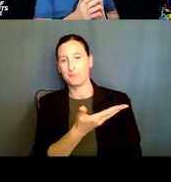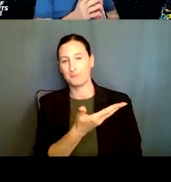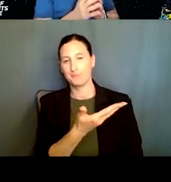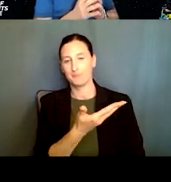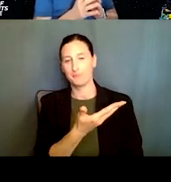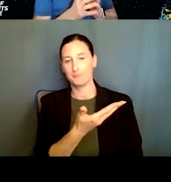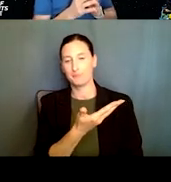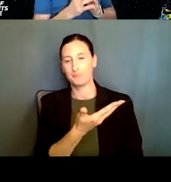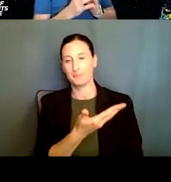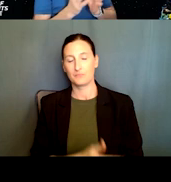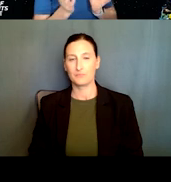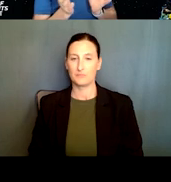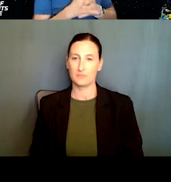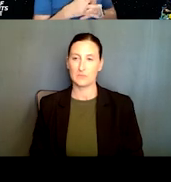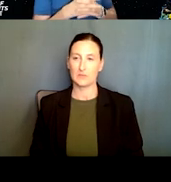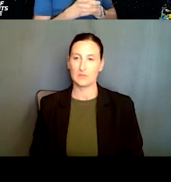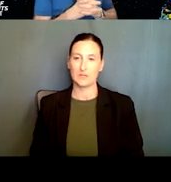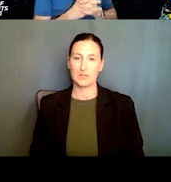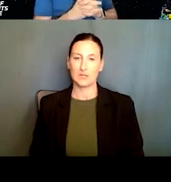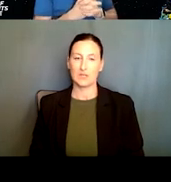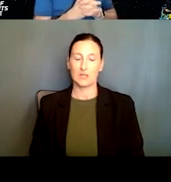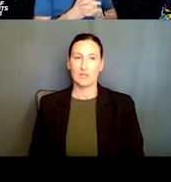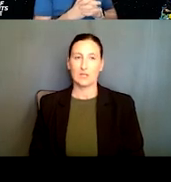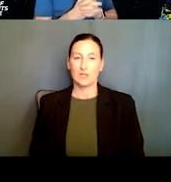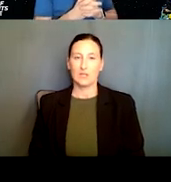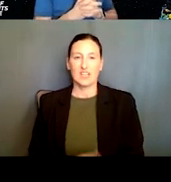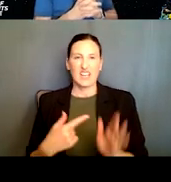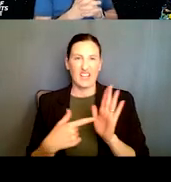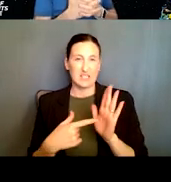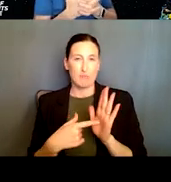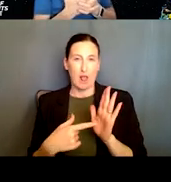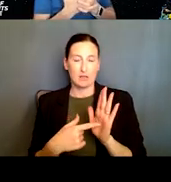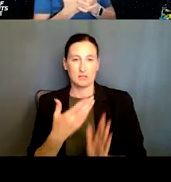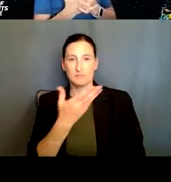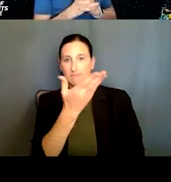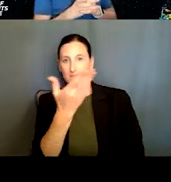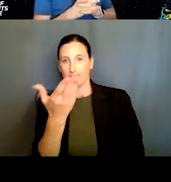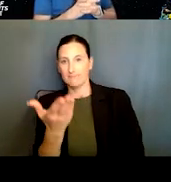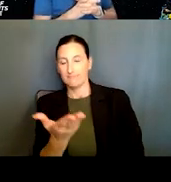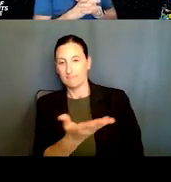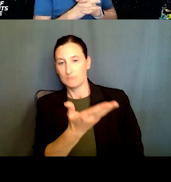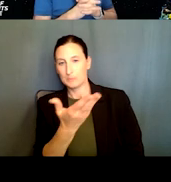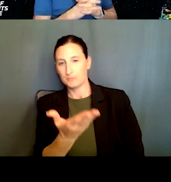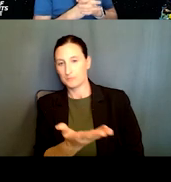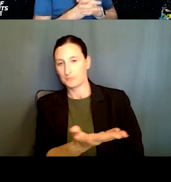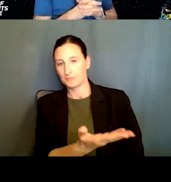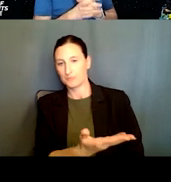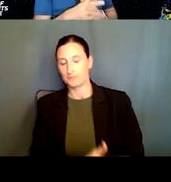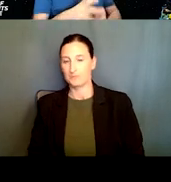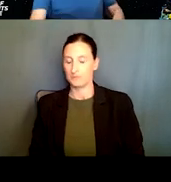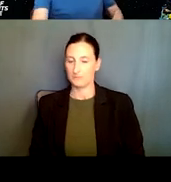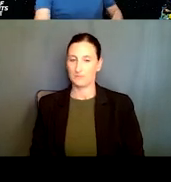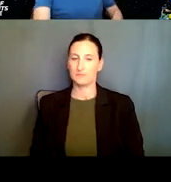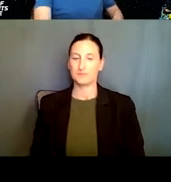three. So, um, you see some examples here from aeronautics, medical, agriculture, manufacturing, um,